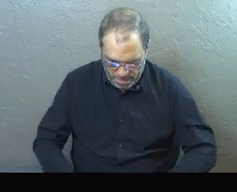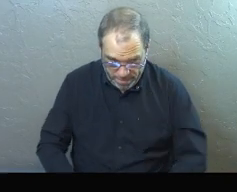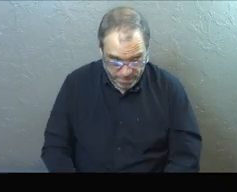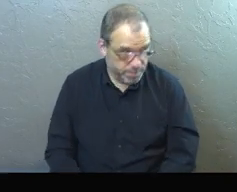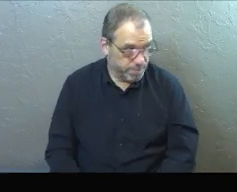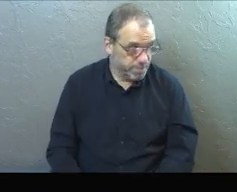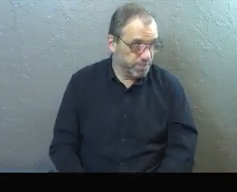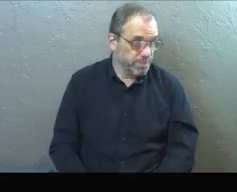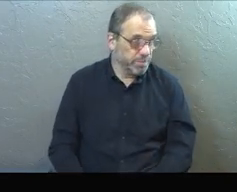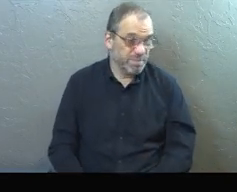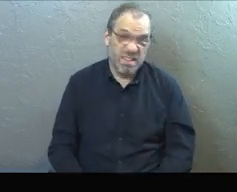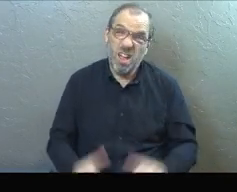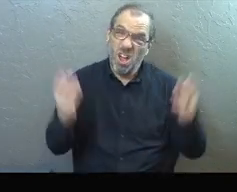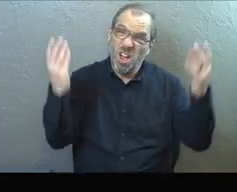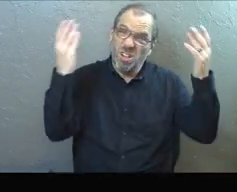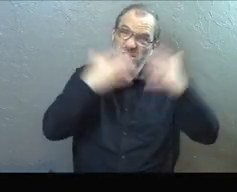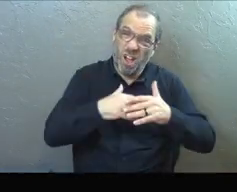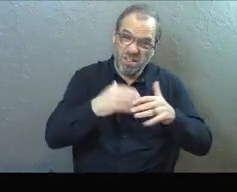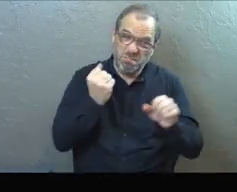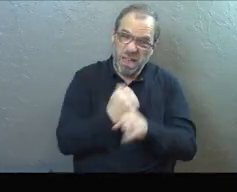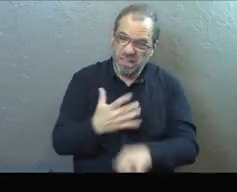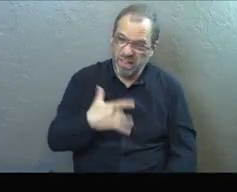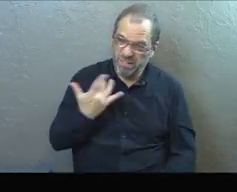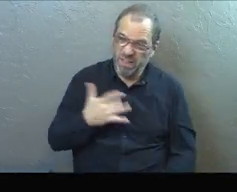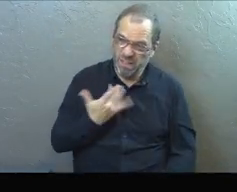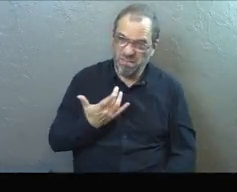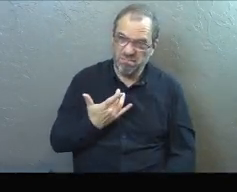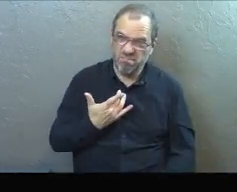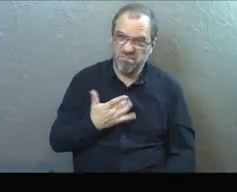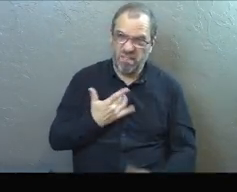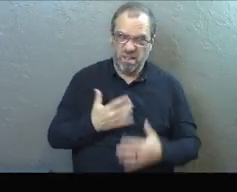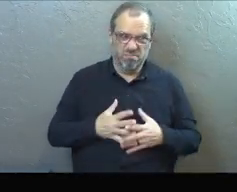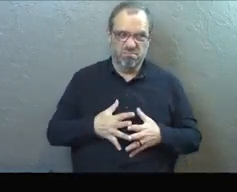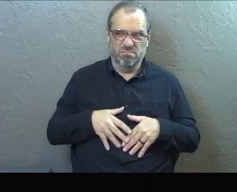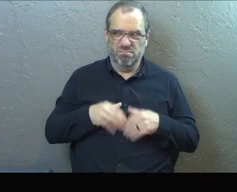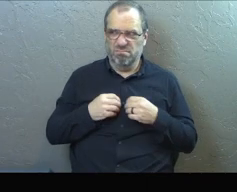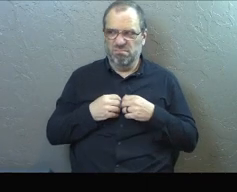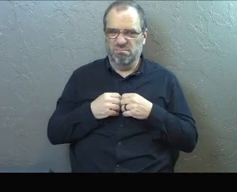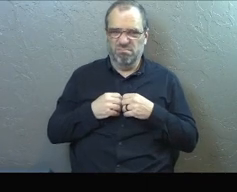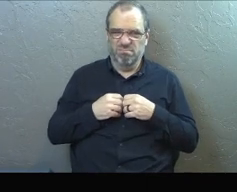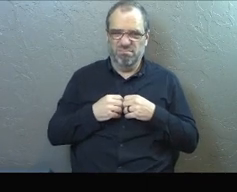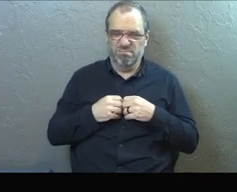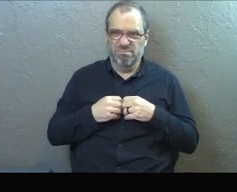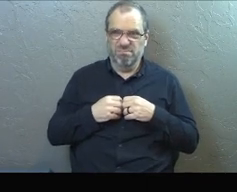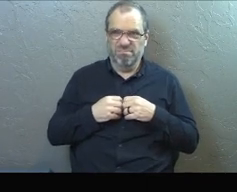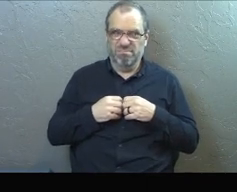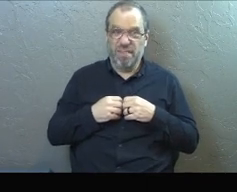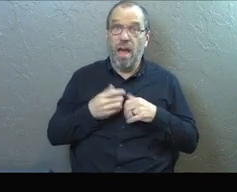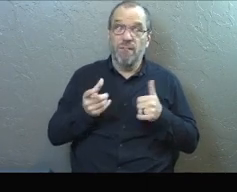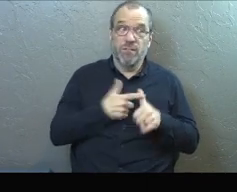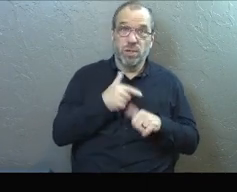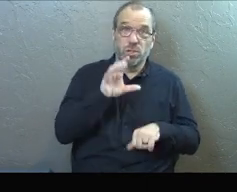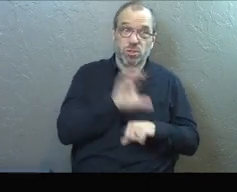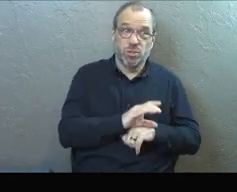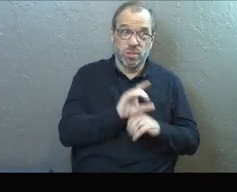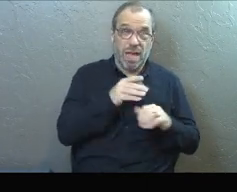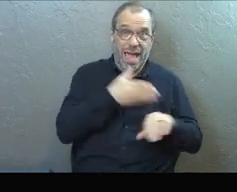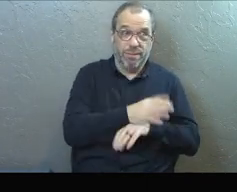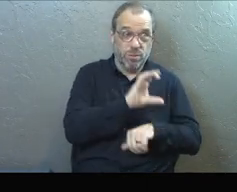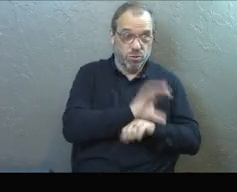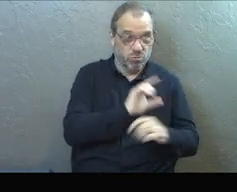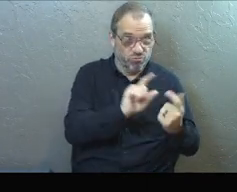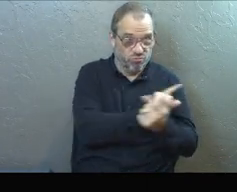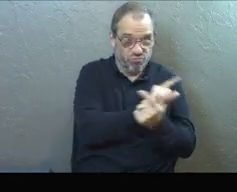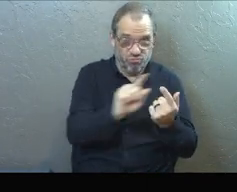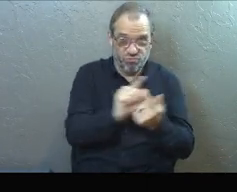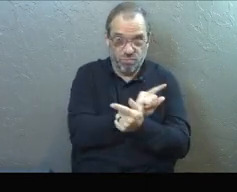So darkness, I think, makes us feel all sorts of things. And it was really interesting after the first service talking to so many people